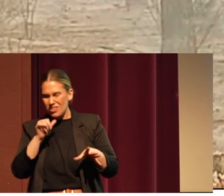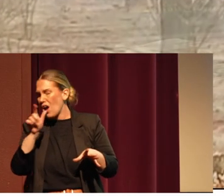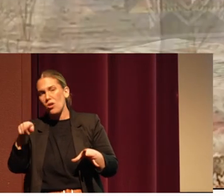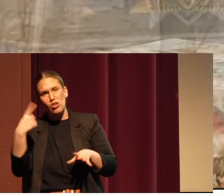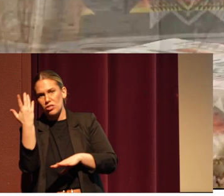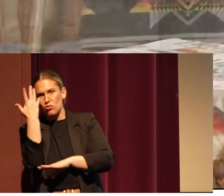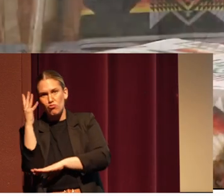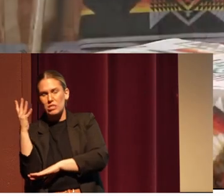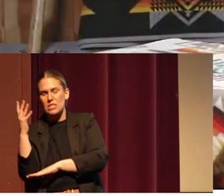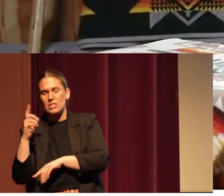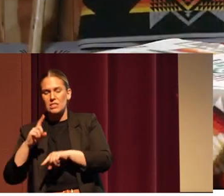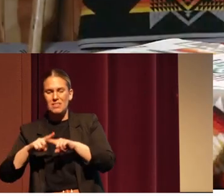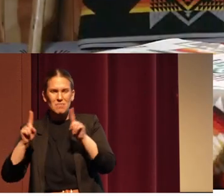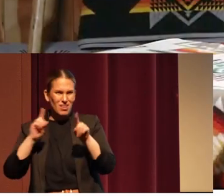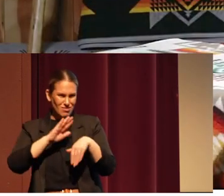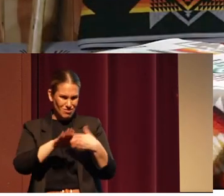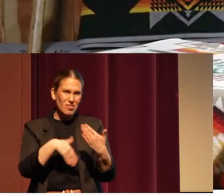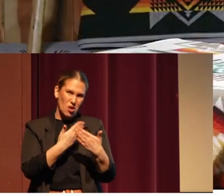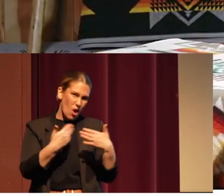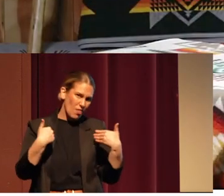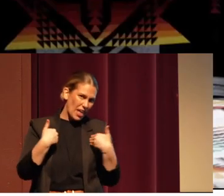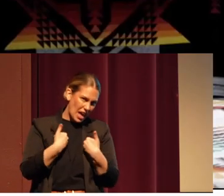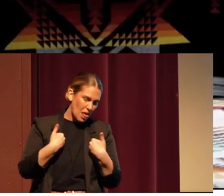all the animals.